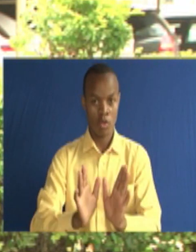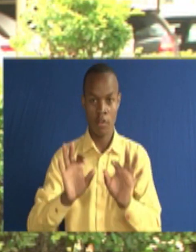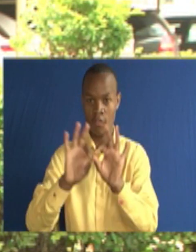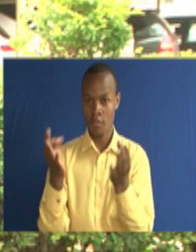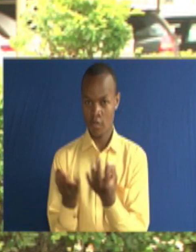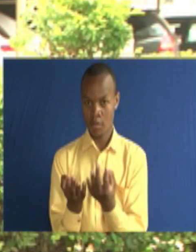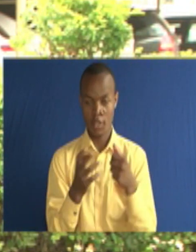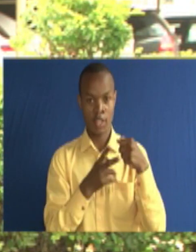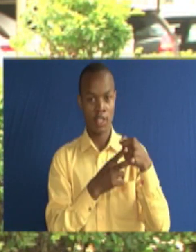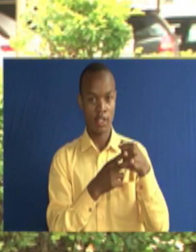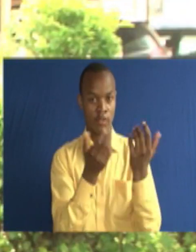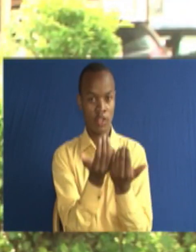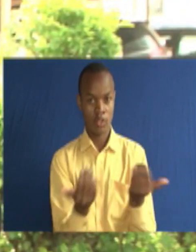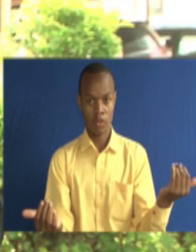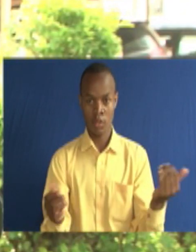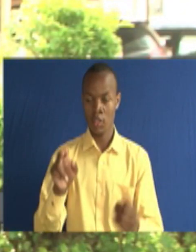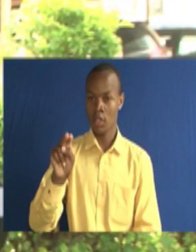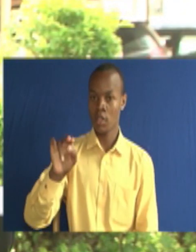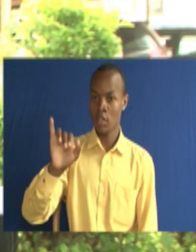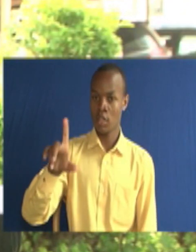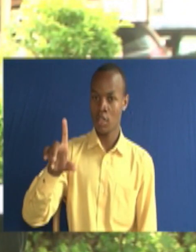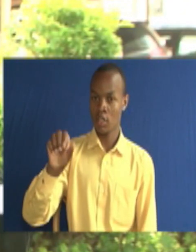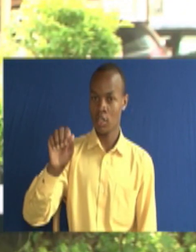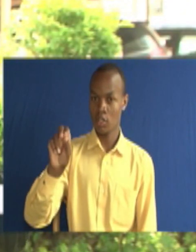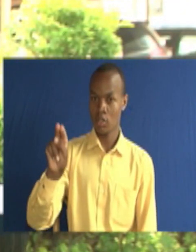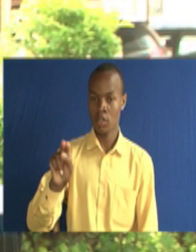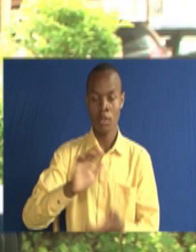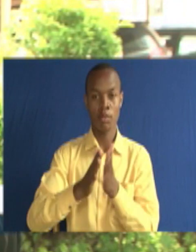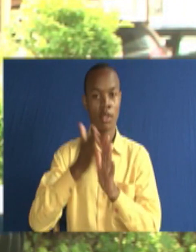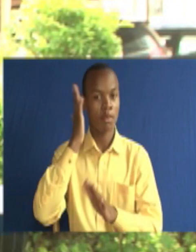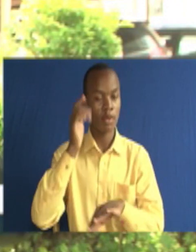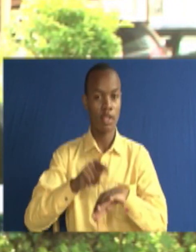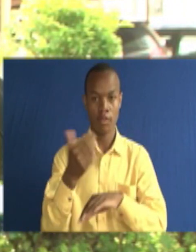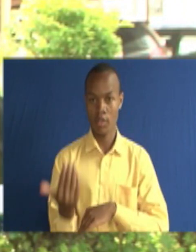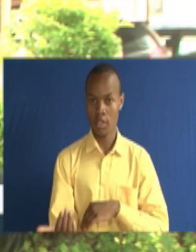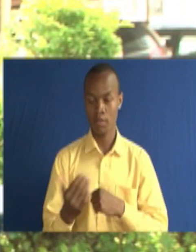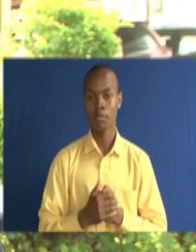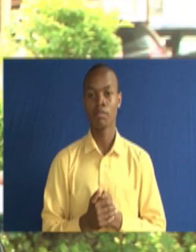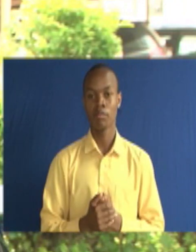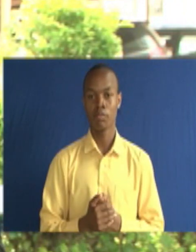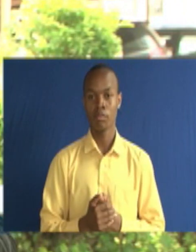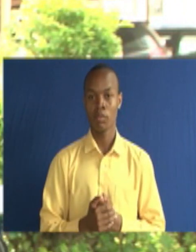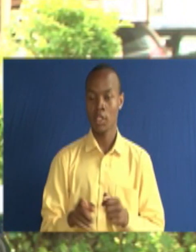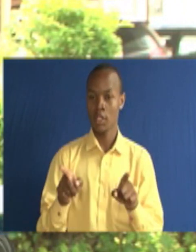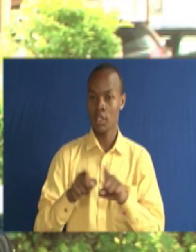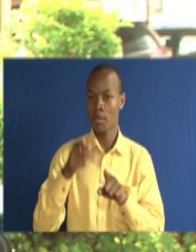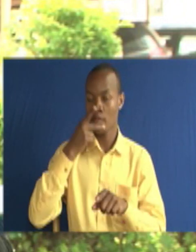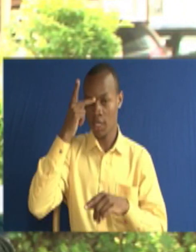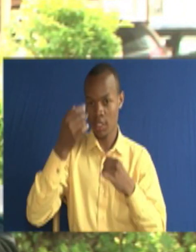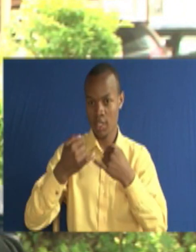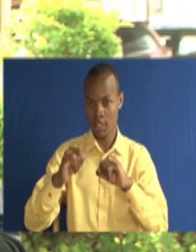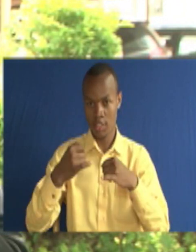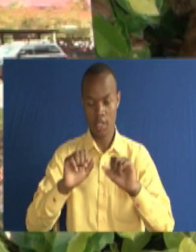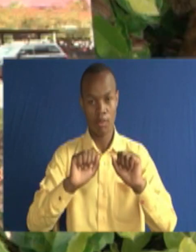children. Nixon Kakiri lost his hearing while he was still a young boy. His parents tried to restore his hearing